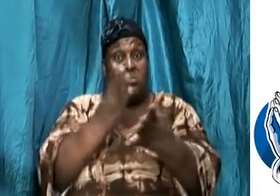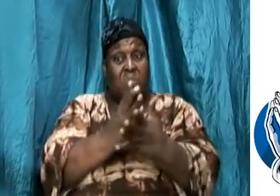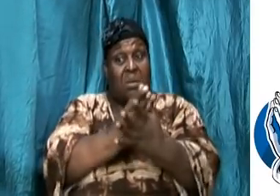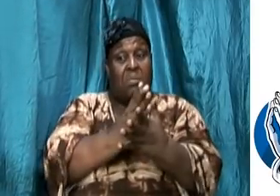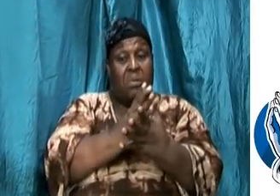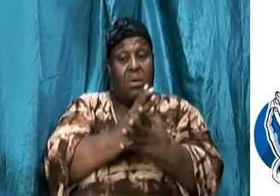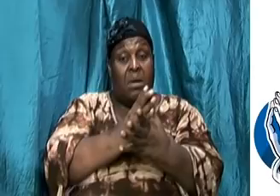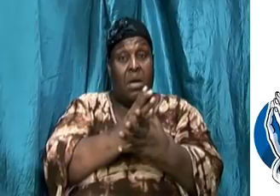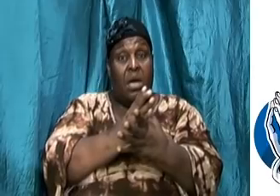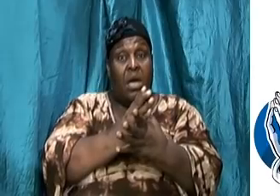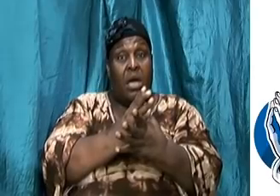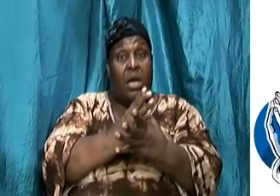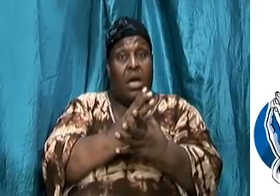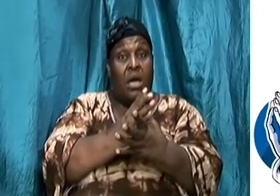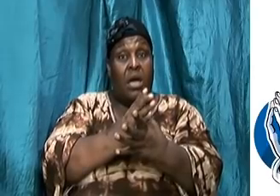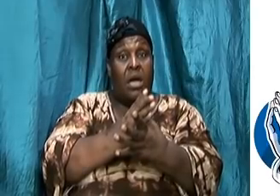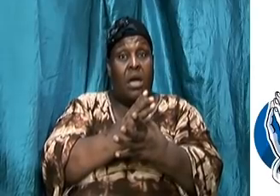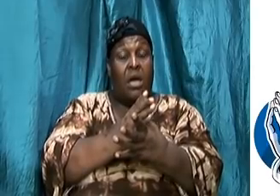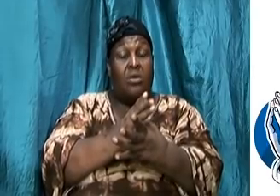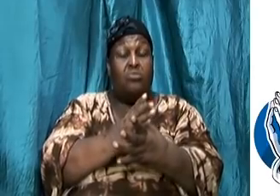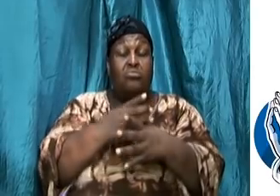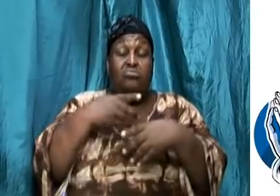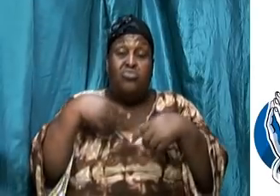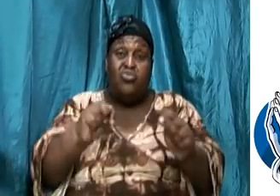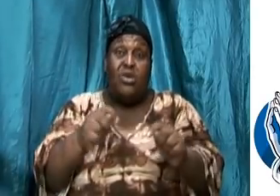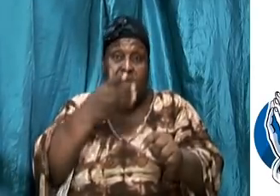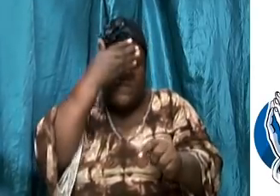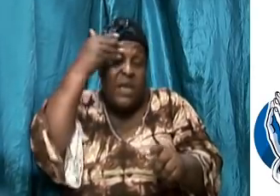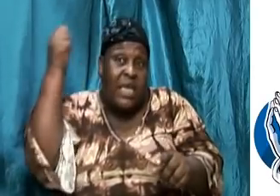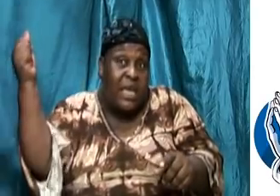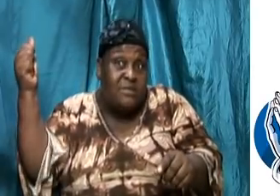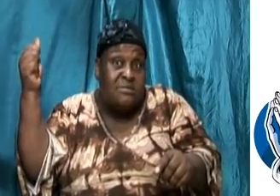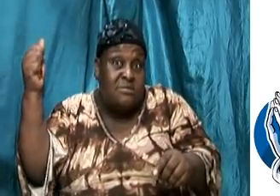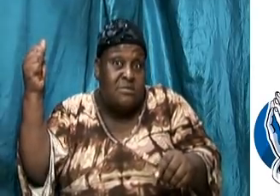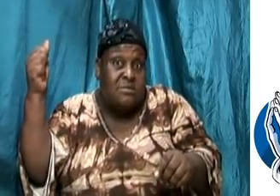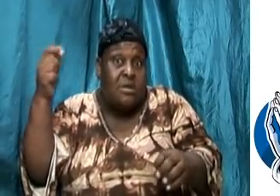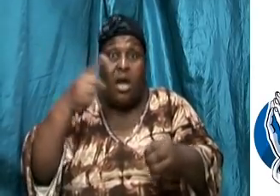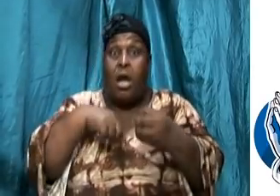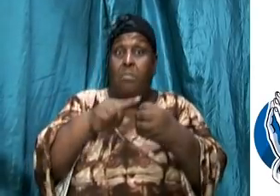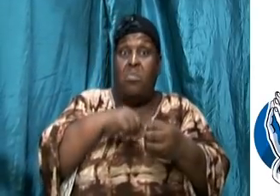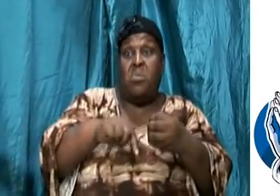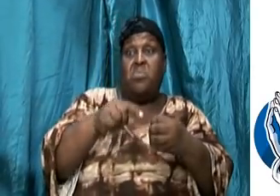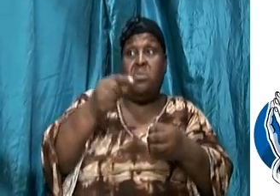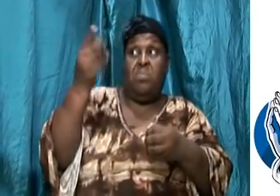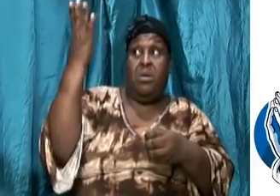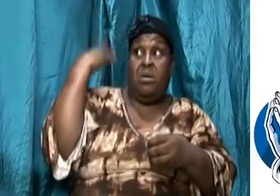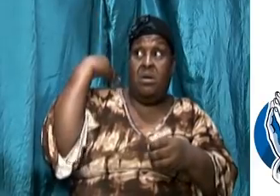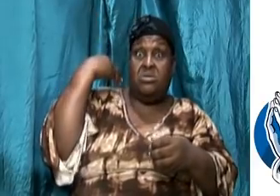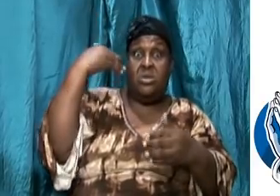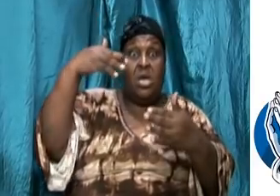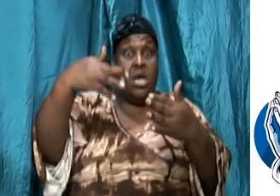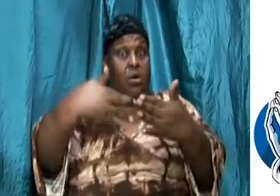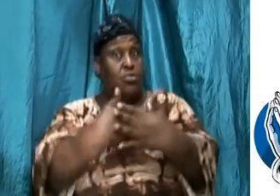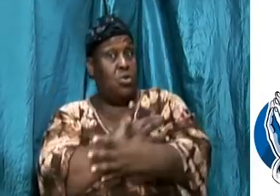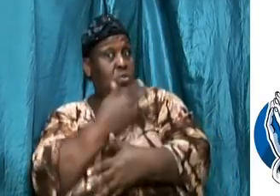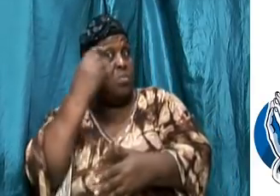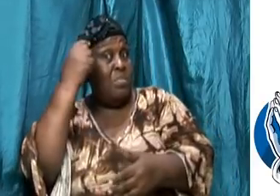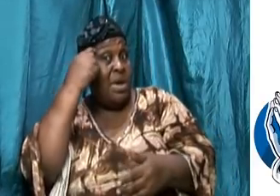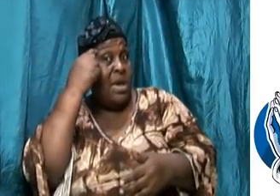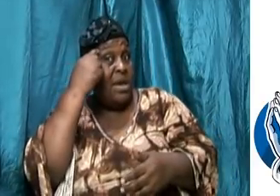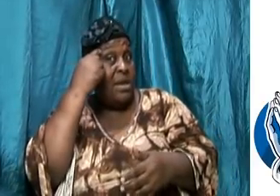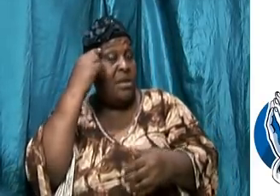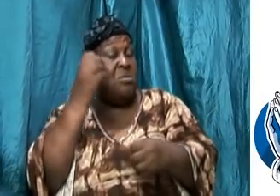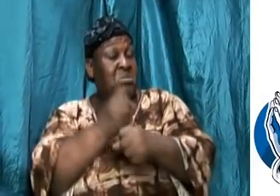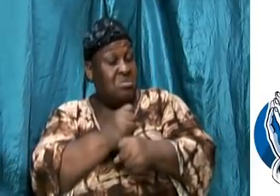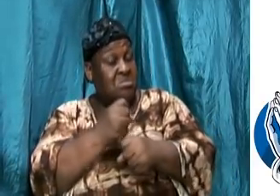off and then move to renew our mind brothers and sisters take